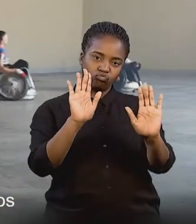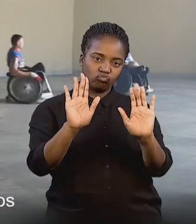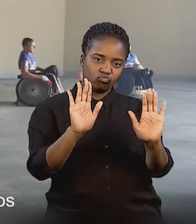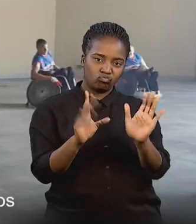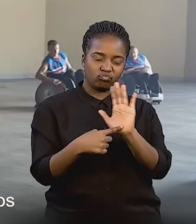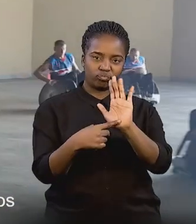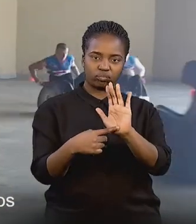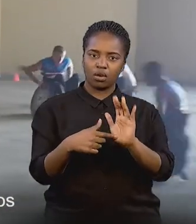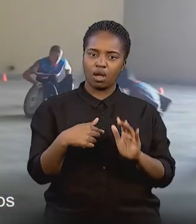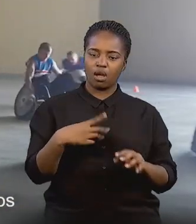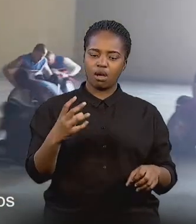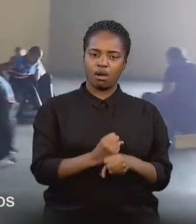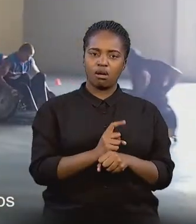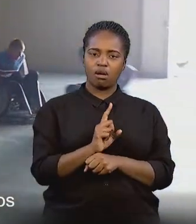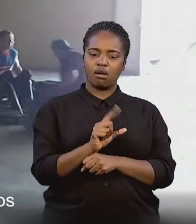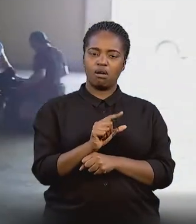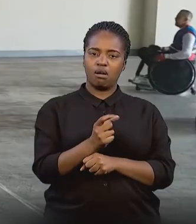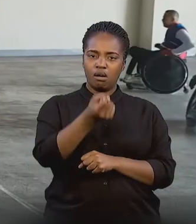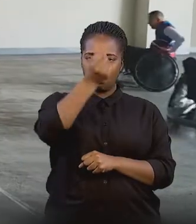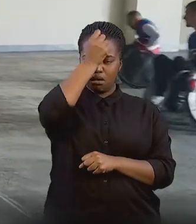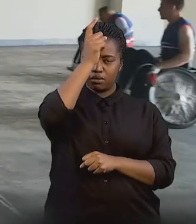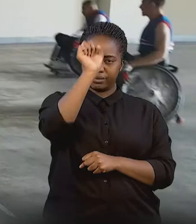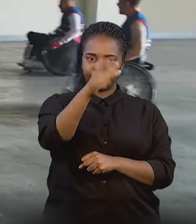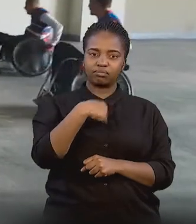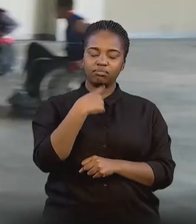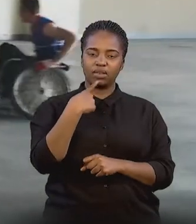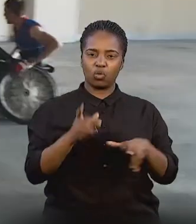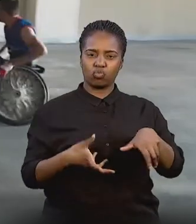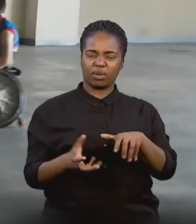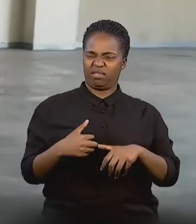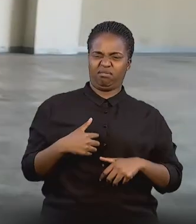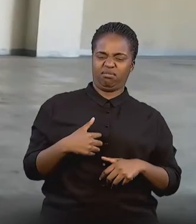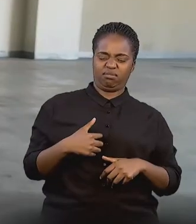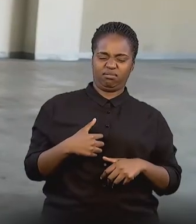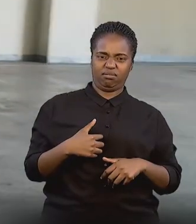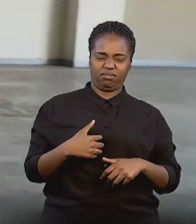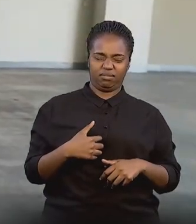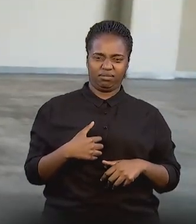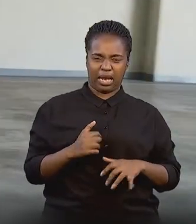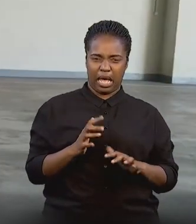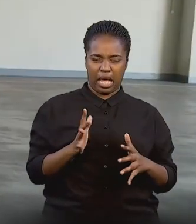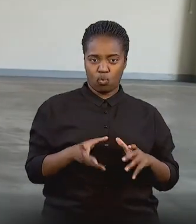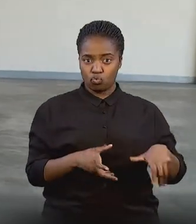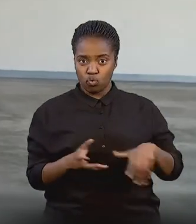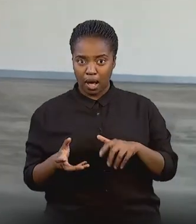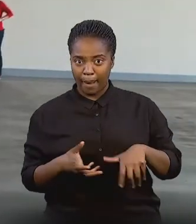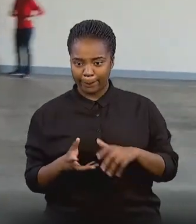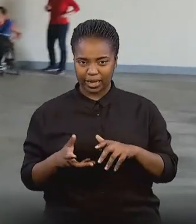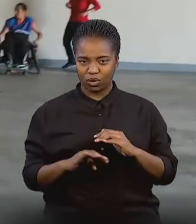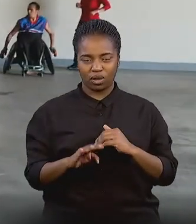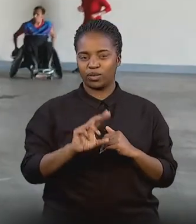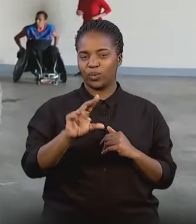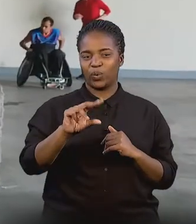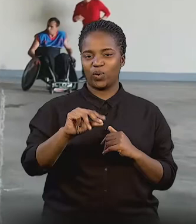my playing sports helps them understand quicker, because, especially when I say I play rugby, they think it's actual rugby on the